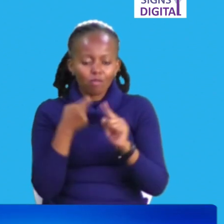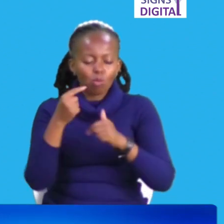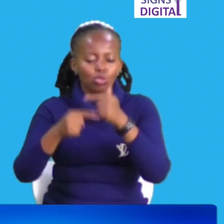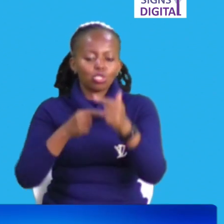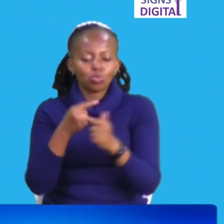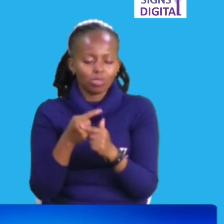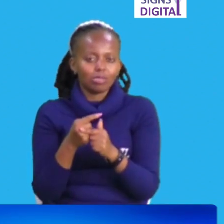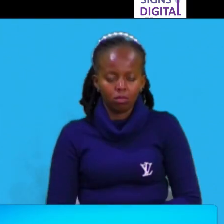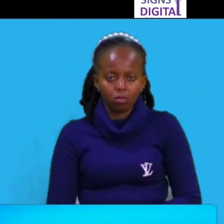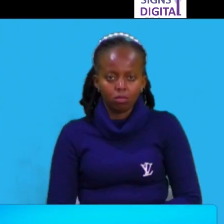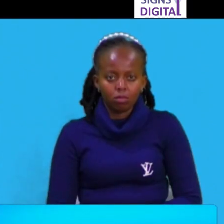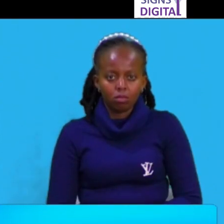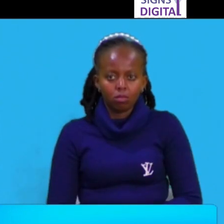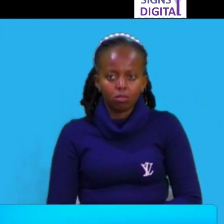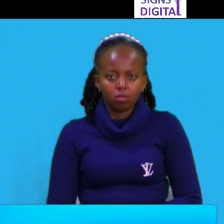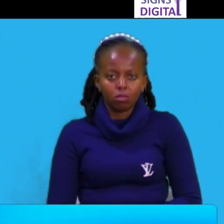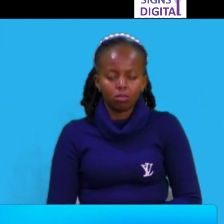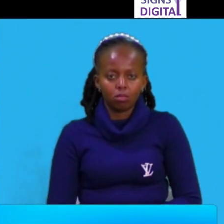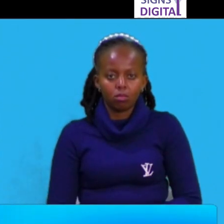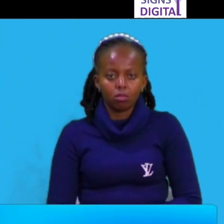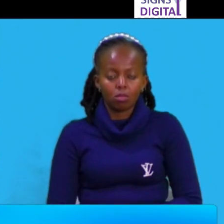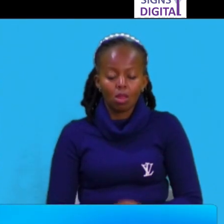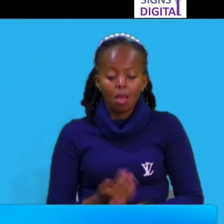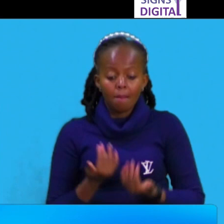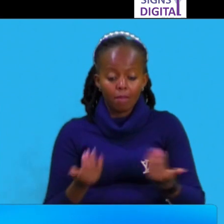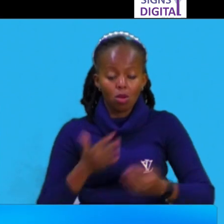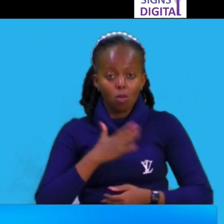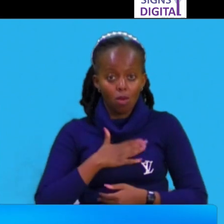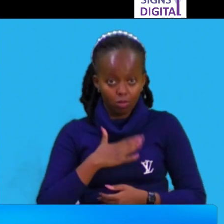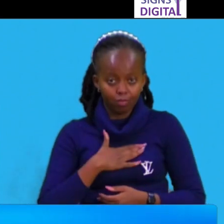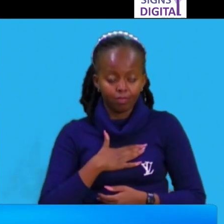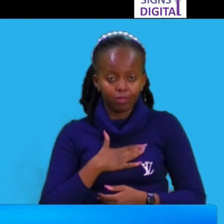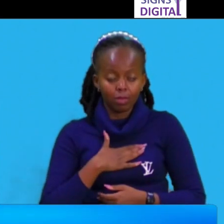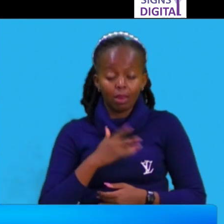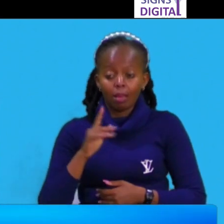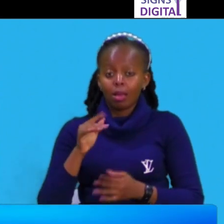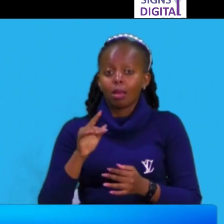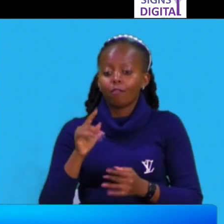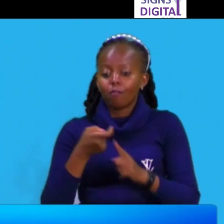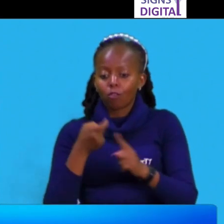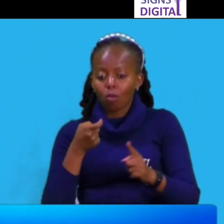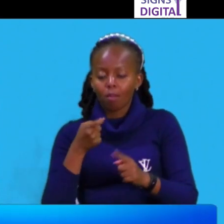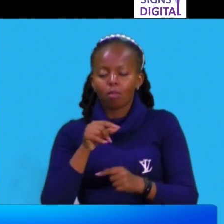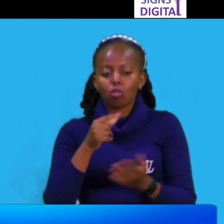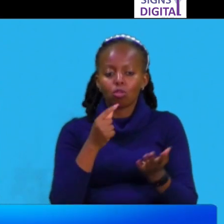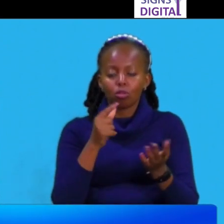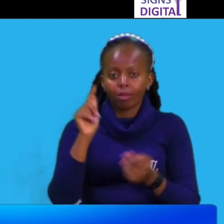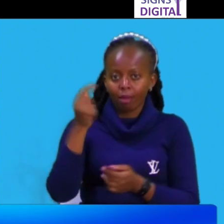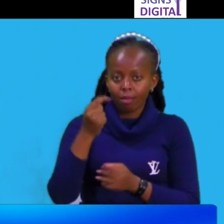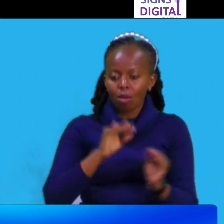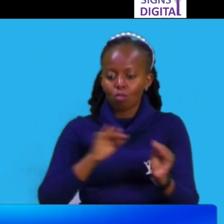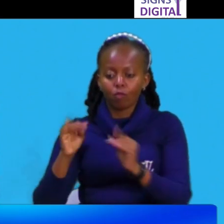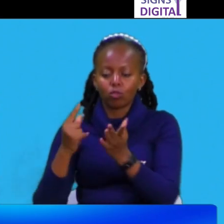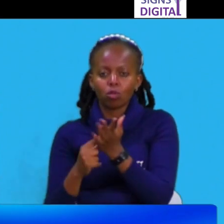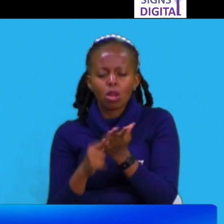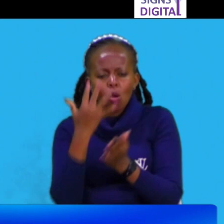harassment. . . . . . . . . . . . . . . . . . . . . . . . .